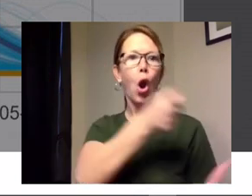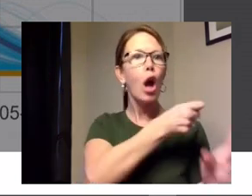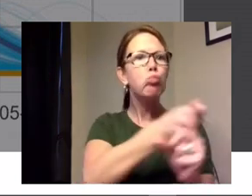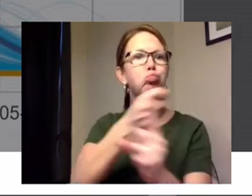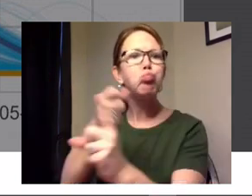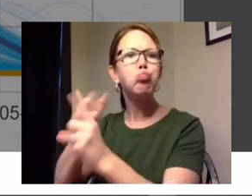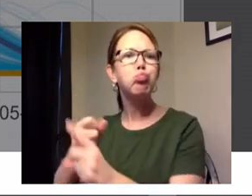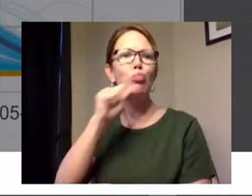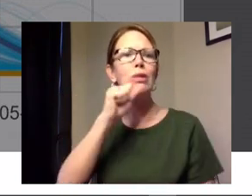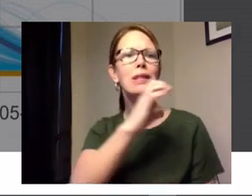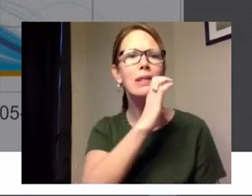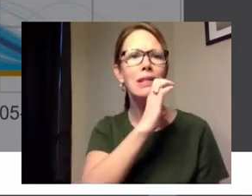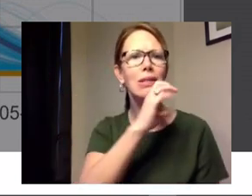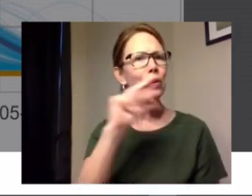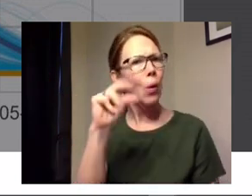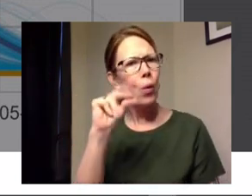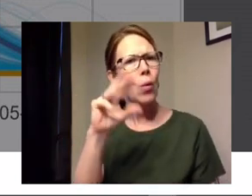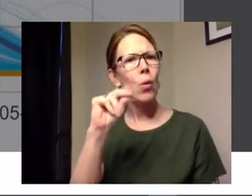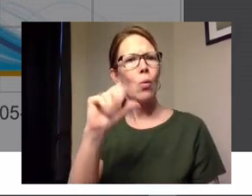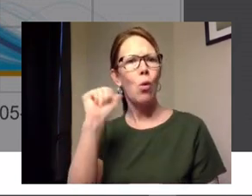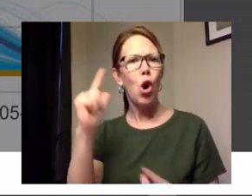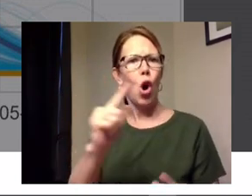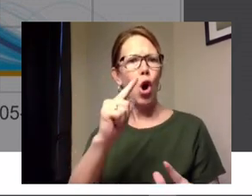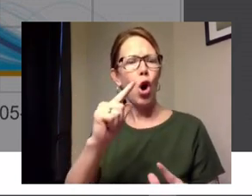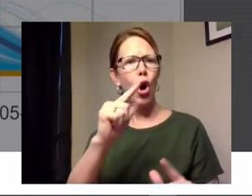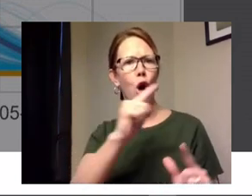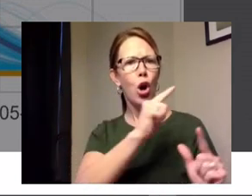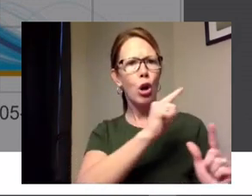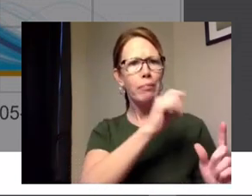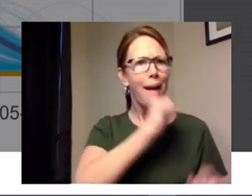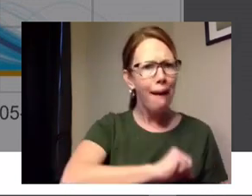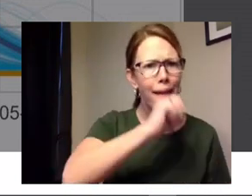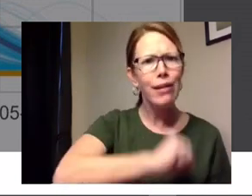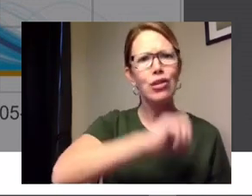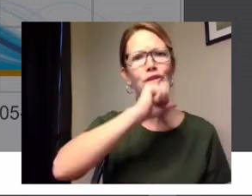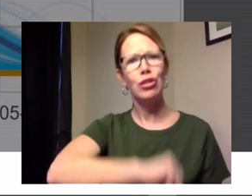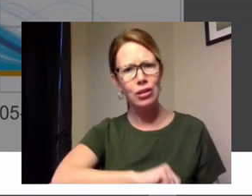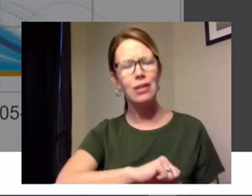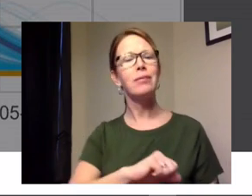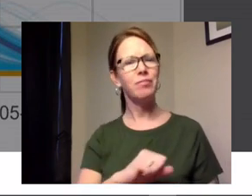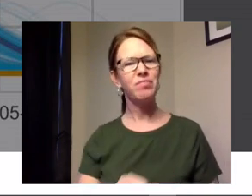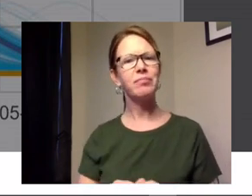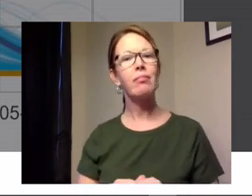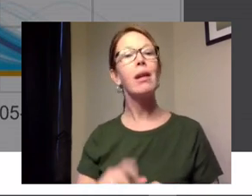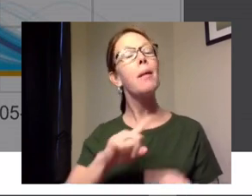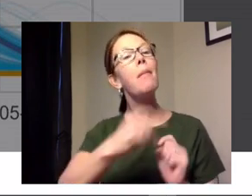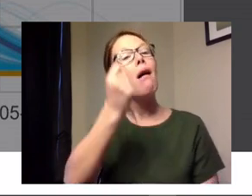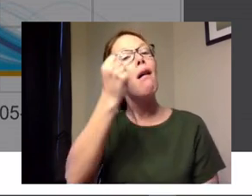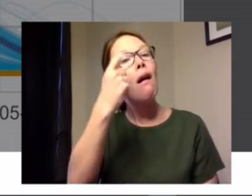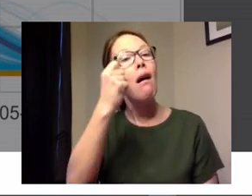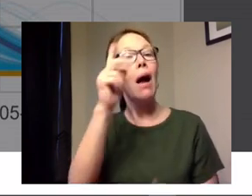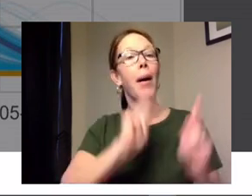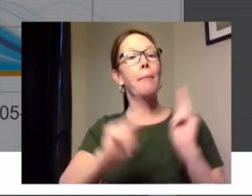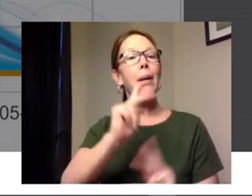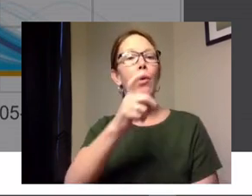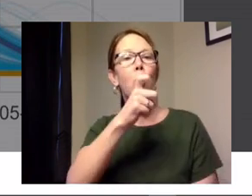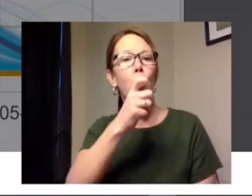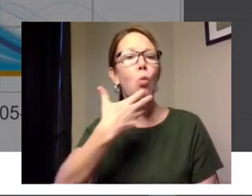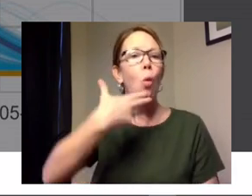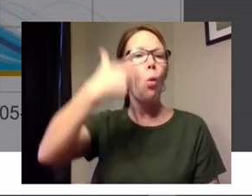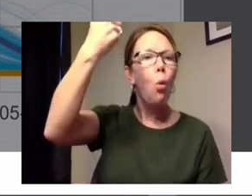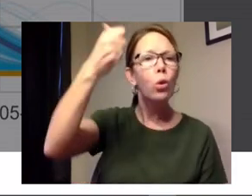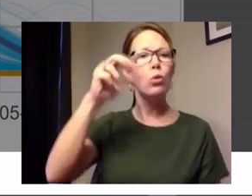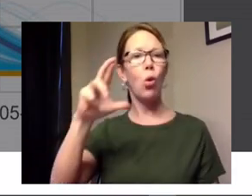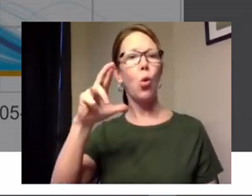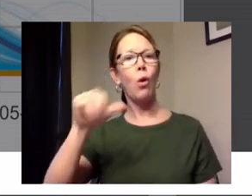touching people from all generations although certainly people who are older or who have other chronic health issues